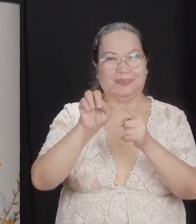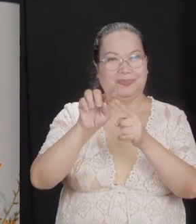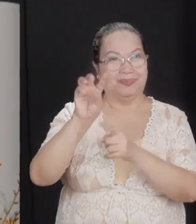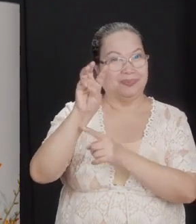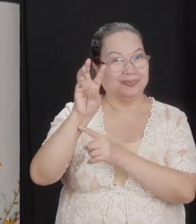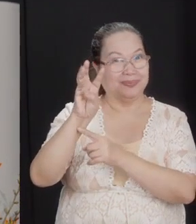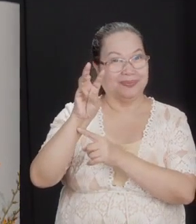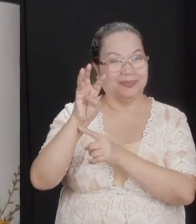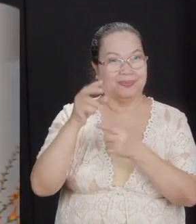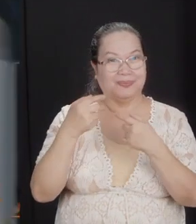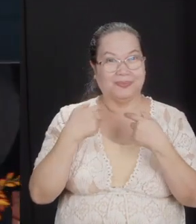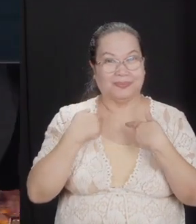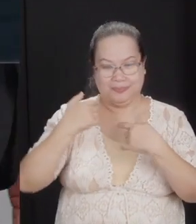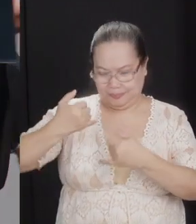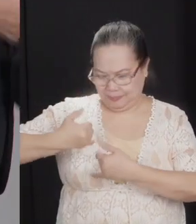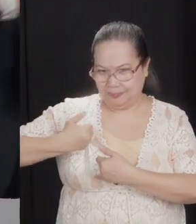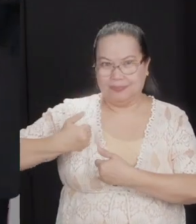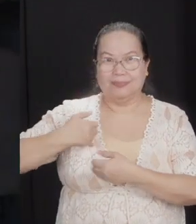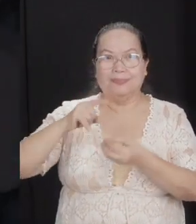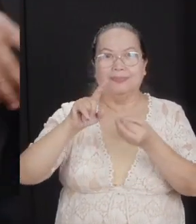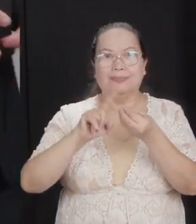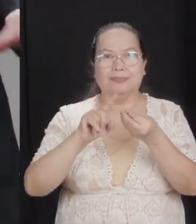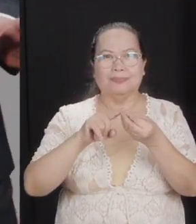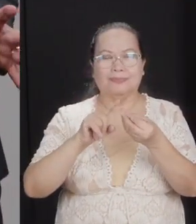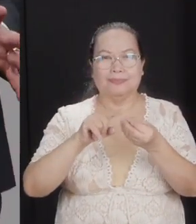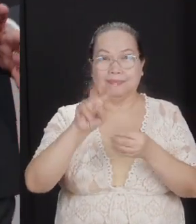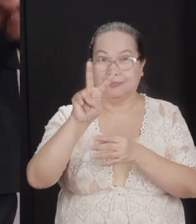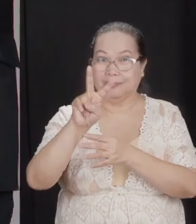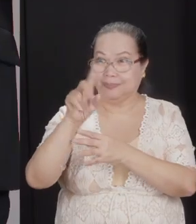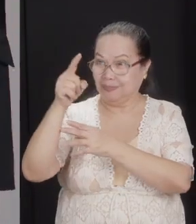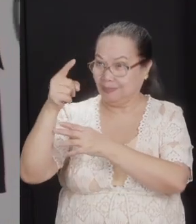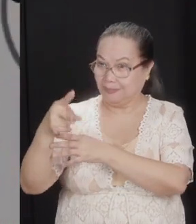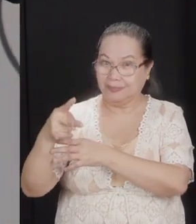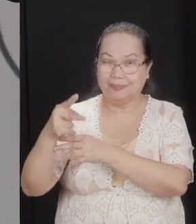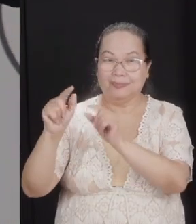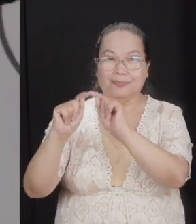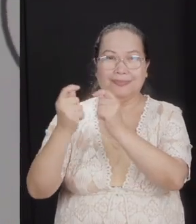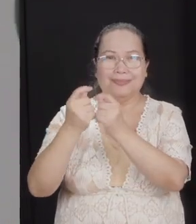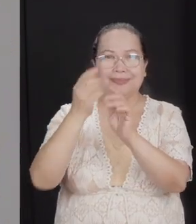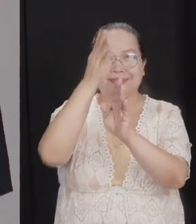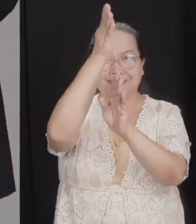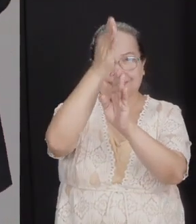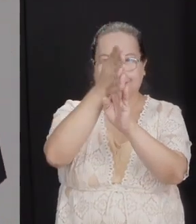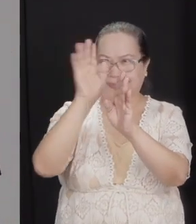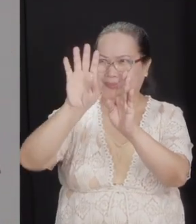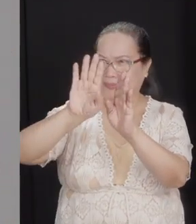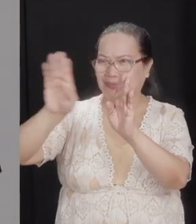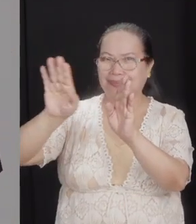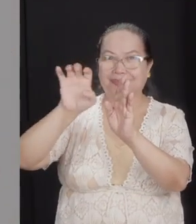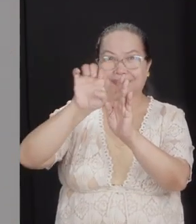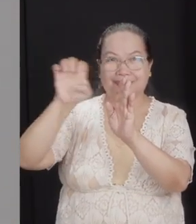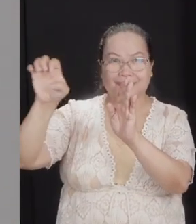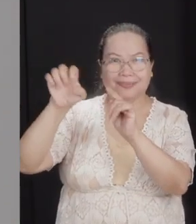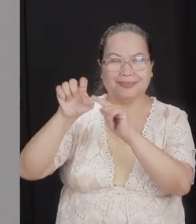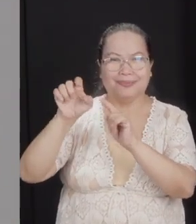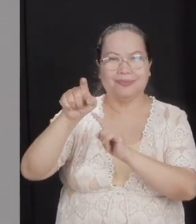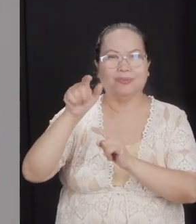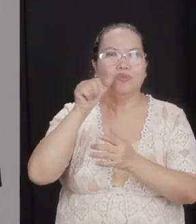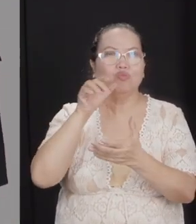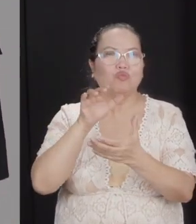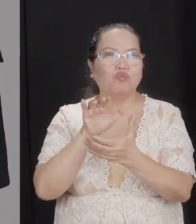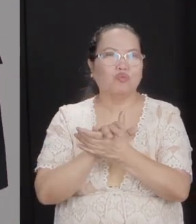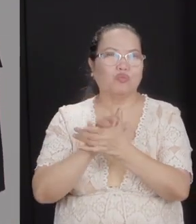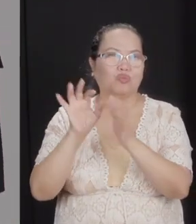Here, Joshua was talking to these two and a half tribes. He told them, leave behind your wives, your